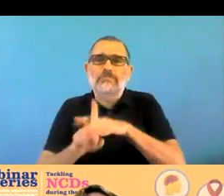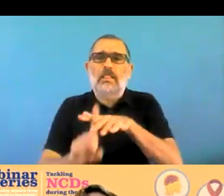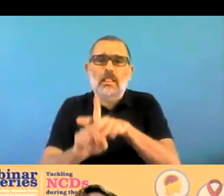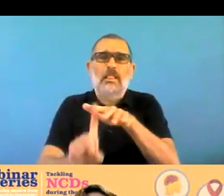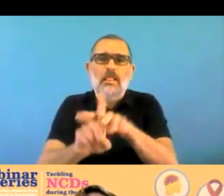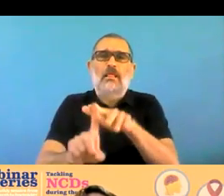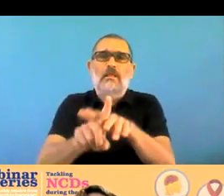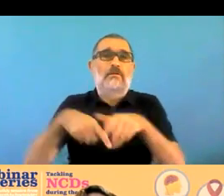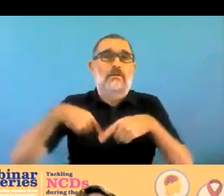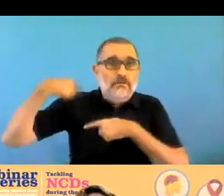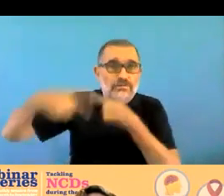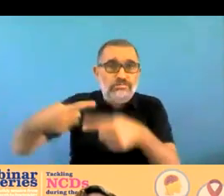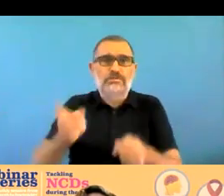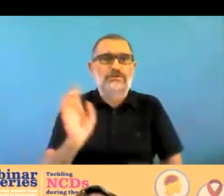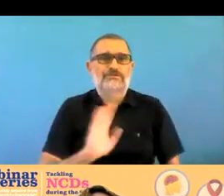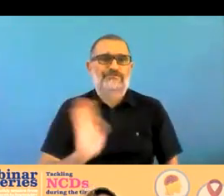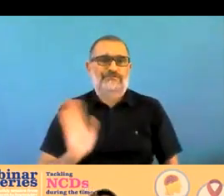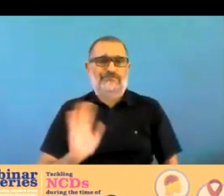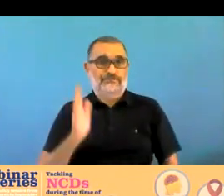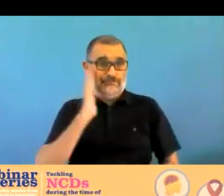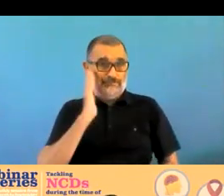on the my presentation on the screen